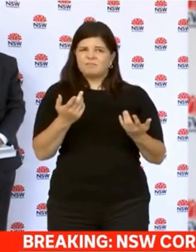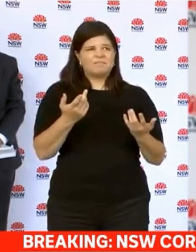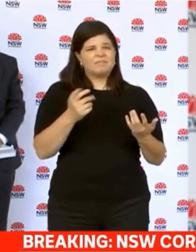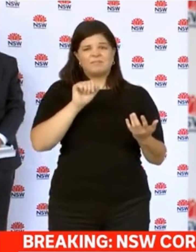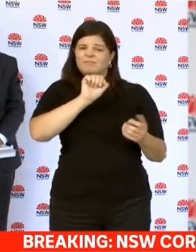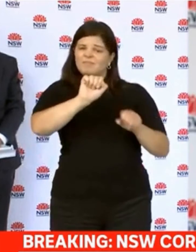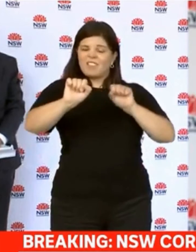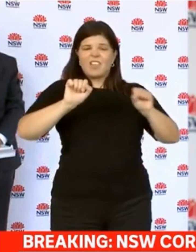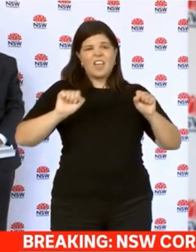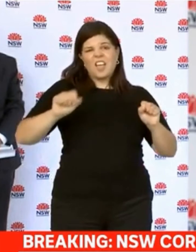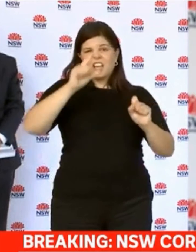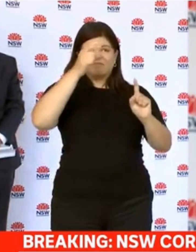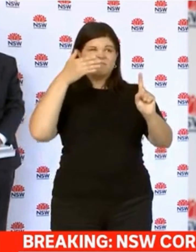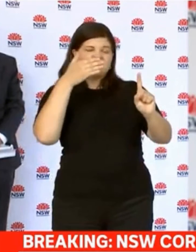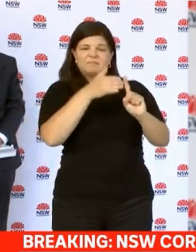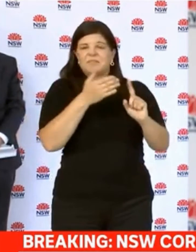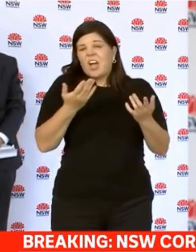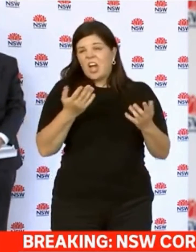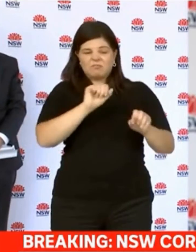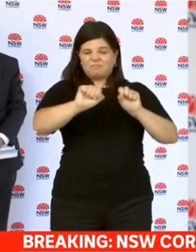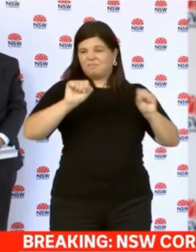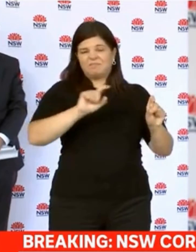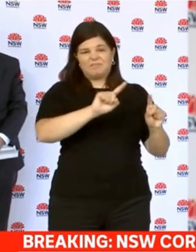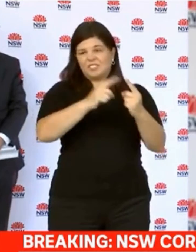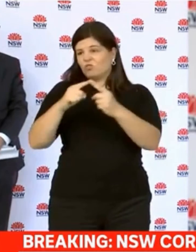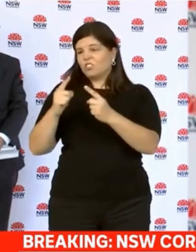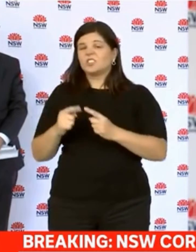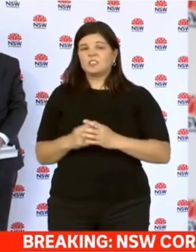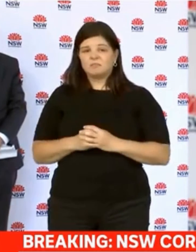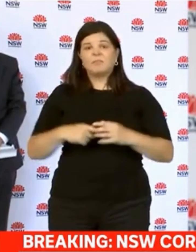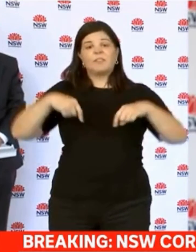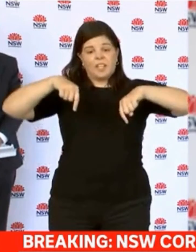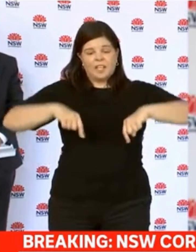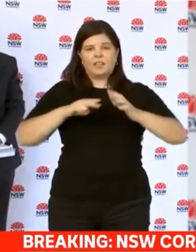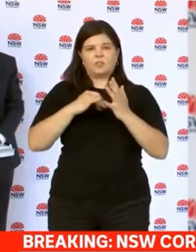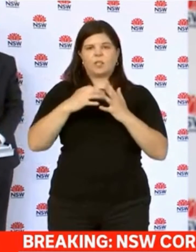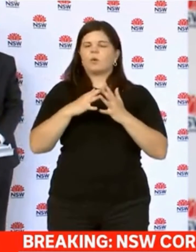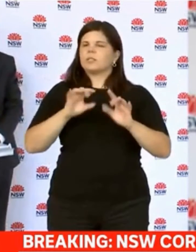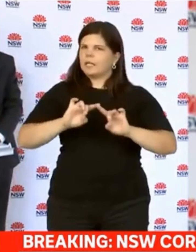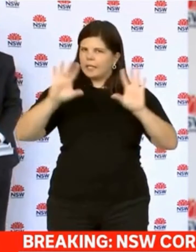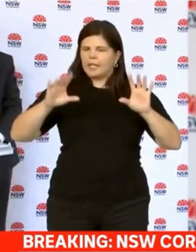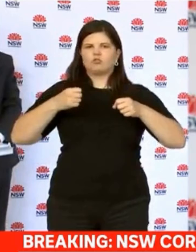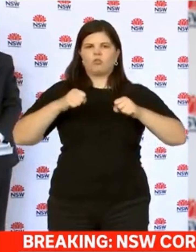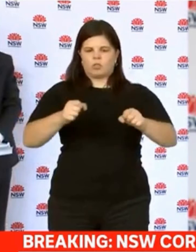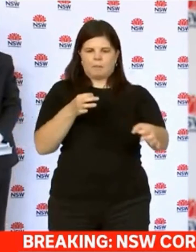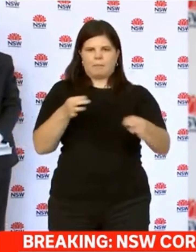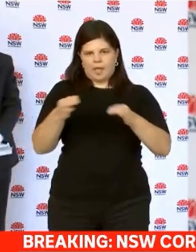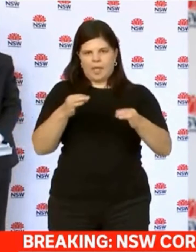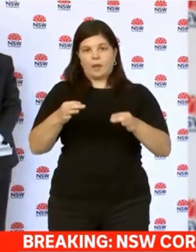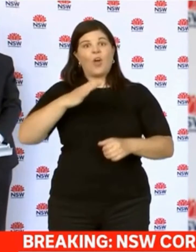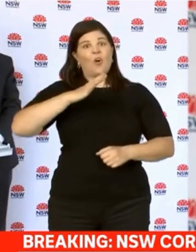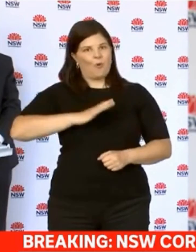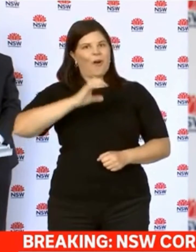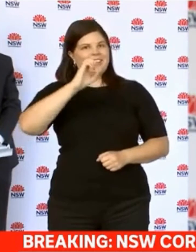in every state depends on the governments of those states. And certainly we're very clear in New South Wales about our strategy, about our plan,